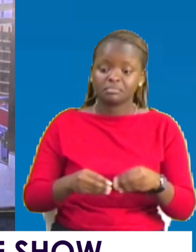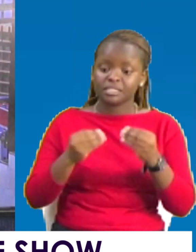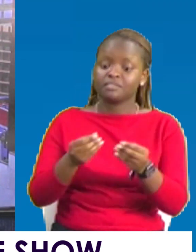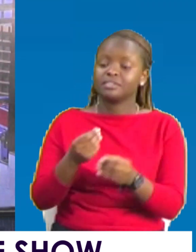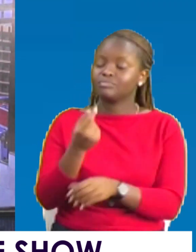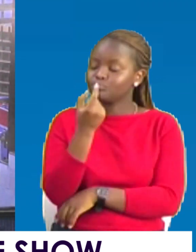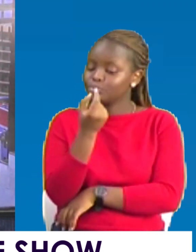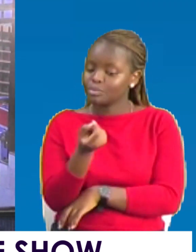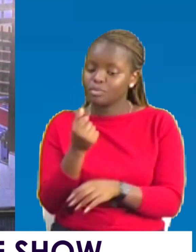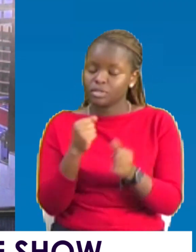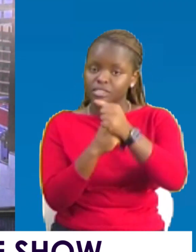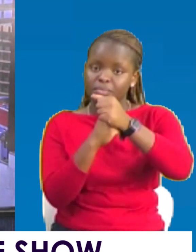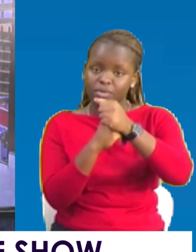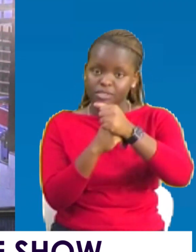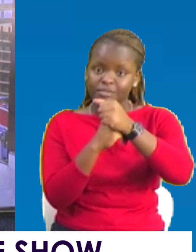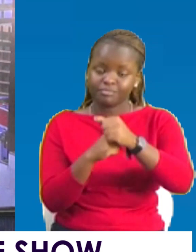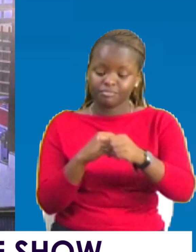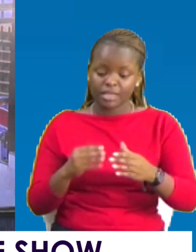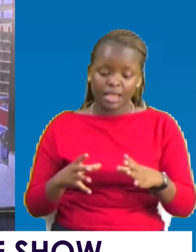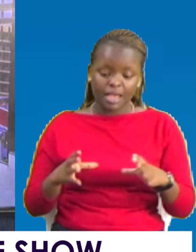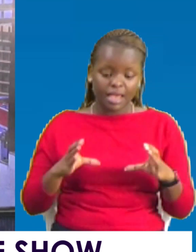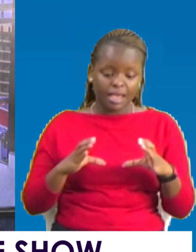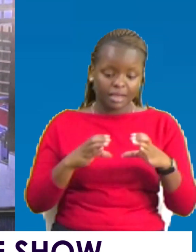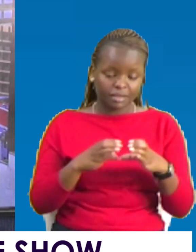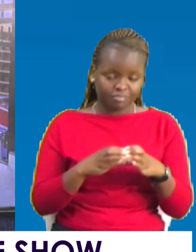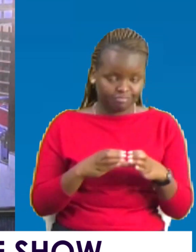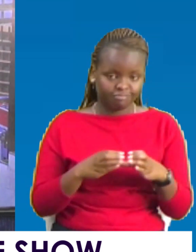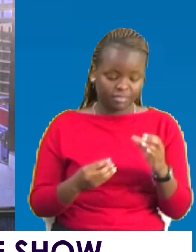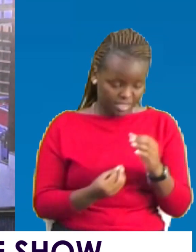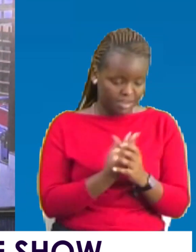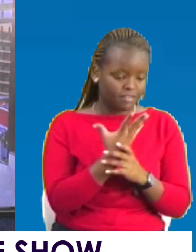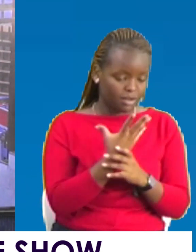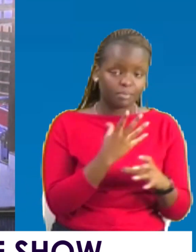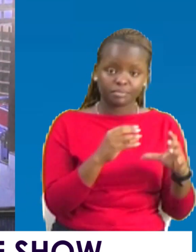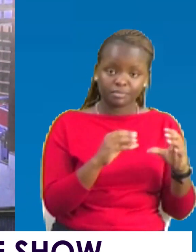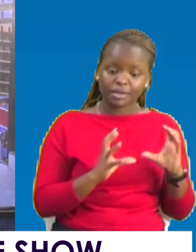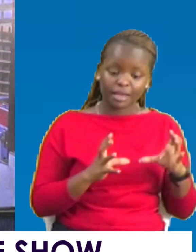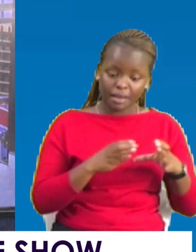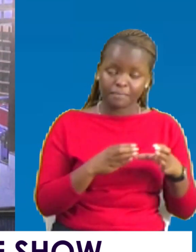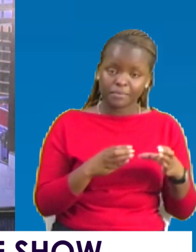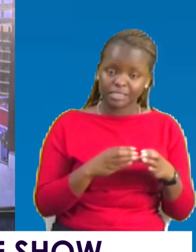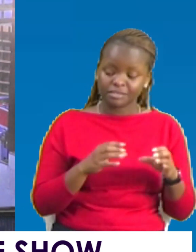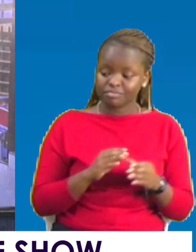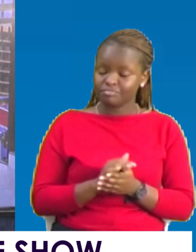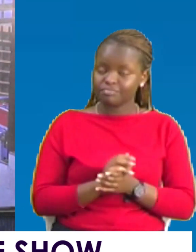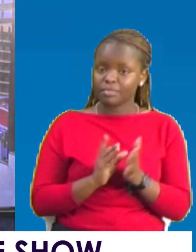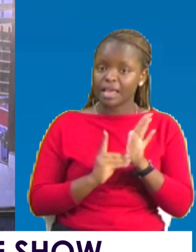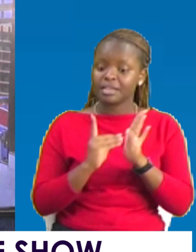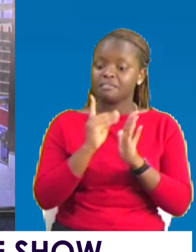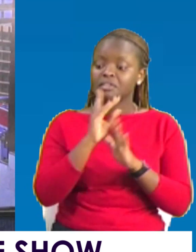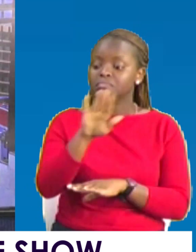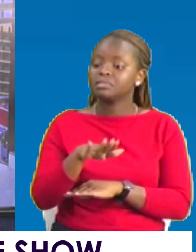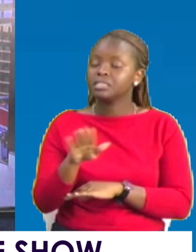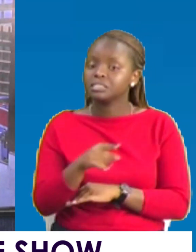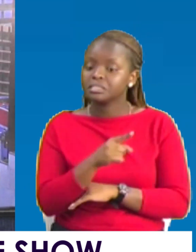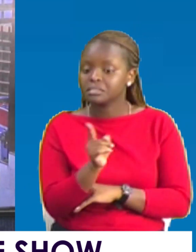little support. They would come up with companies that can transform this nation to places that you cannot imagine. Right now this nation